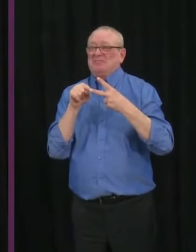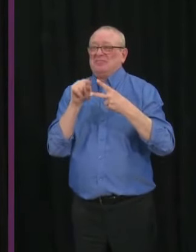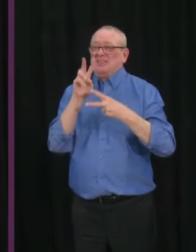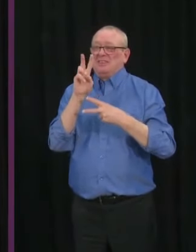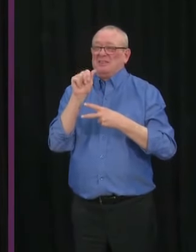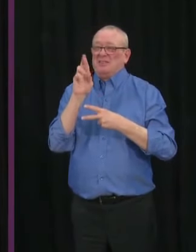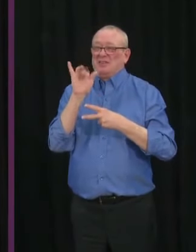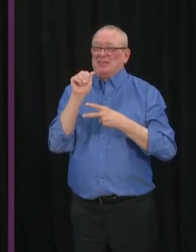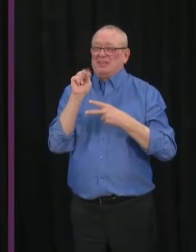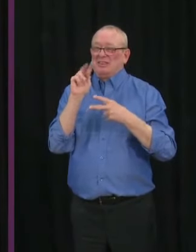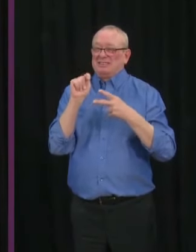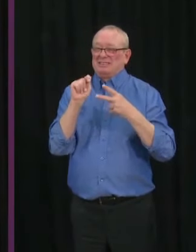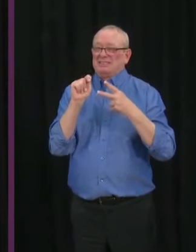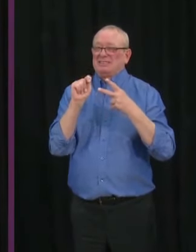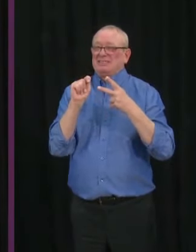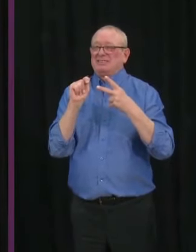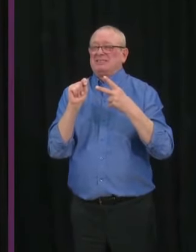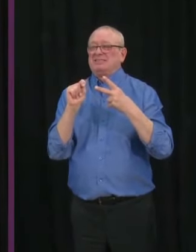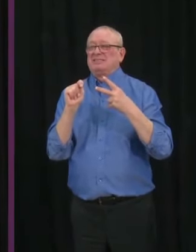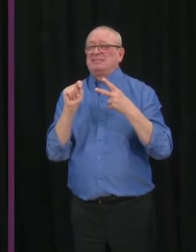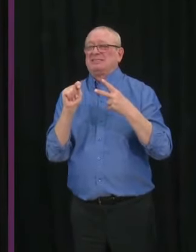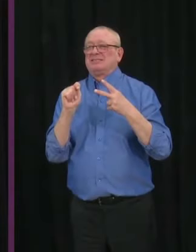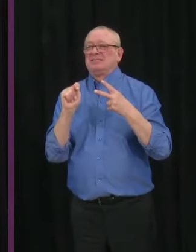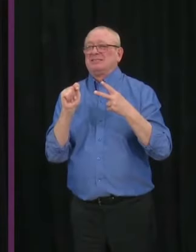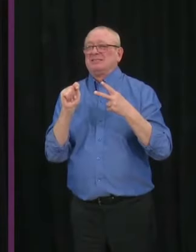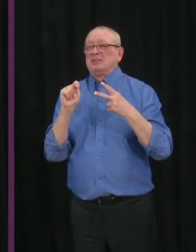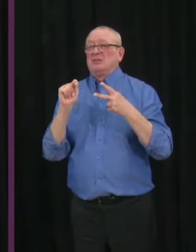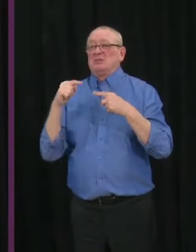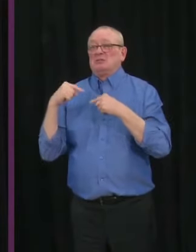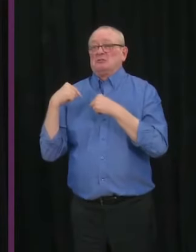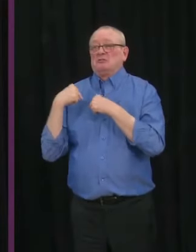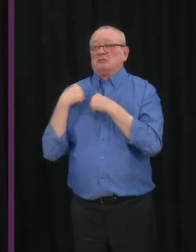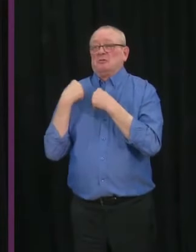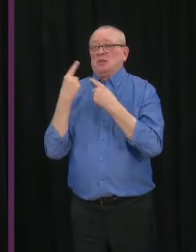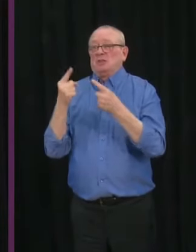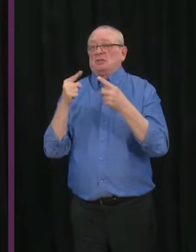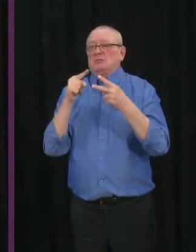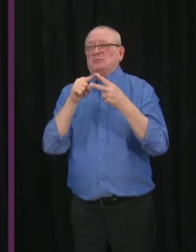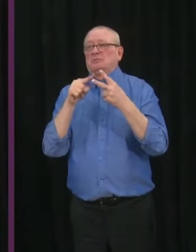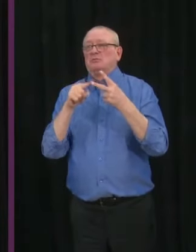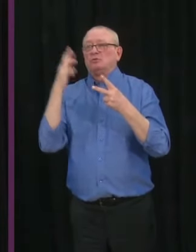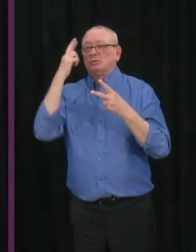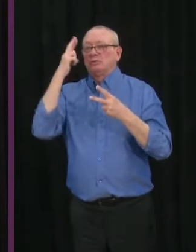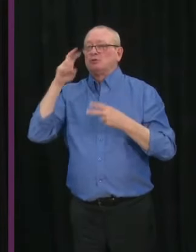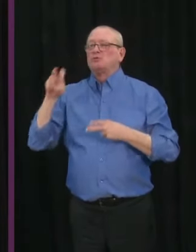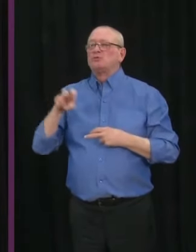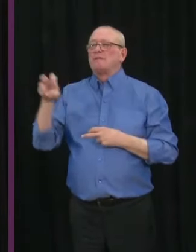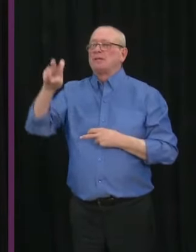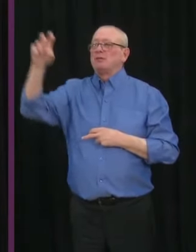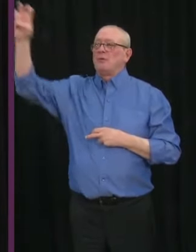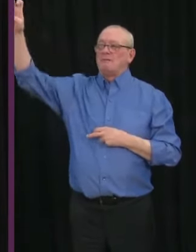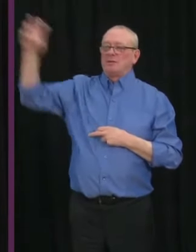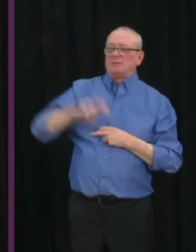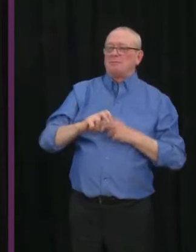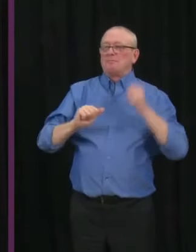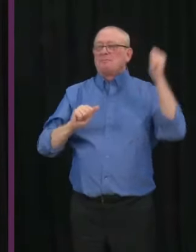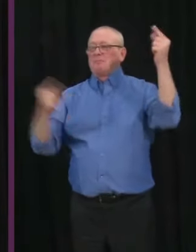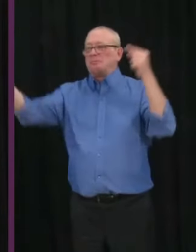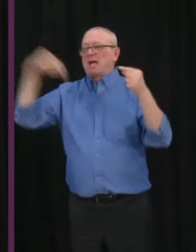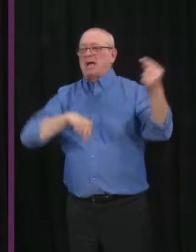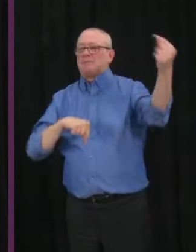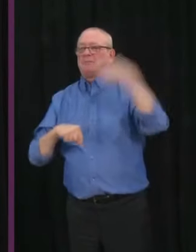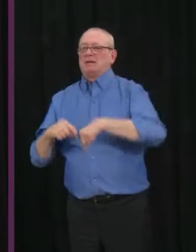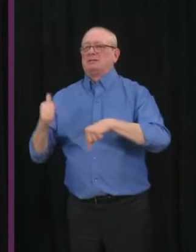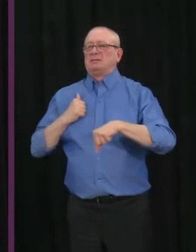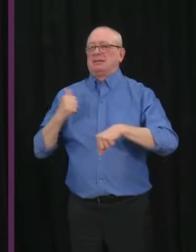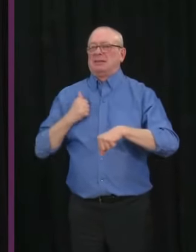all of the cases we have to date in Alberta have been related to travel. And in one case, a very small